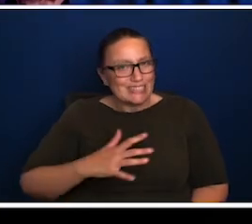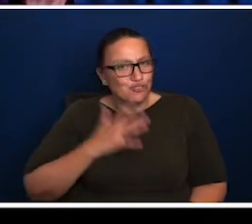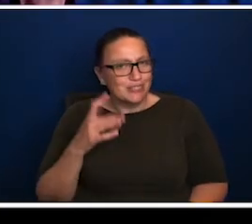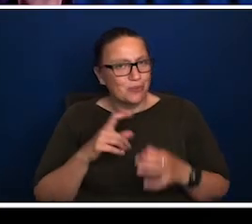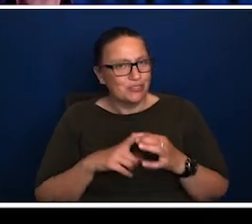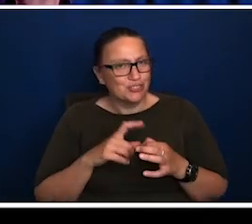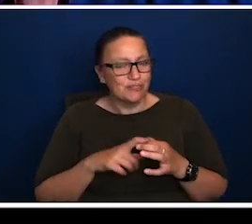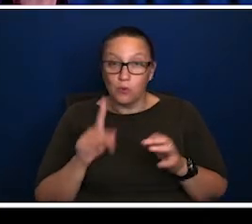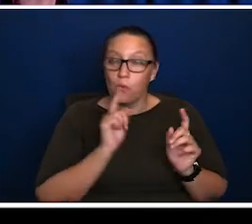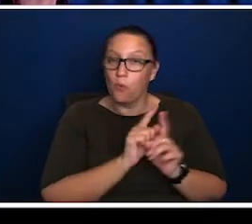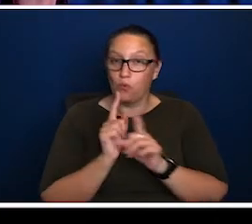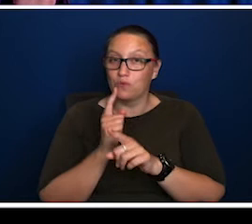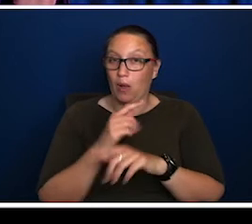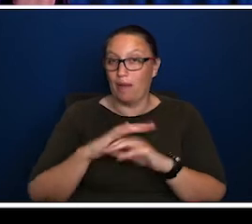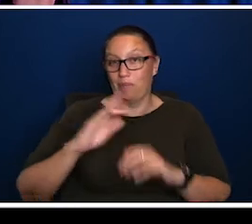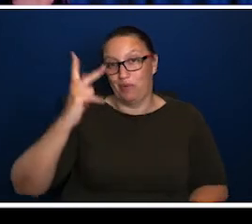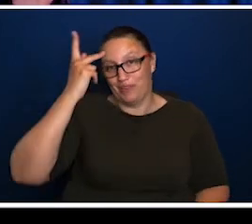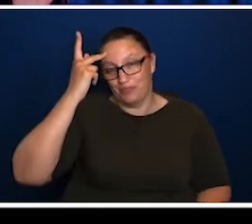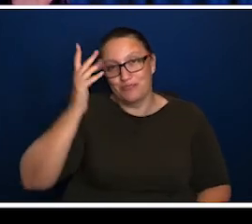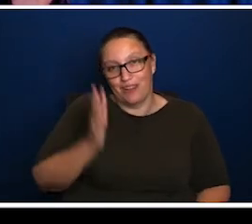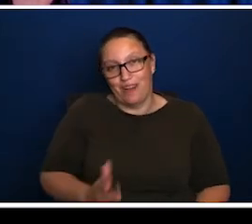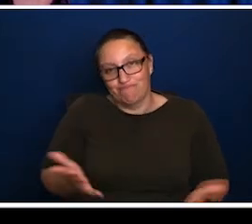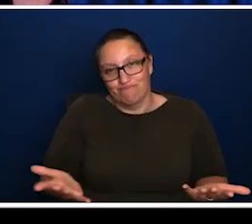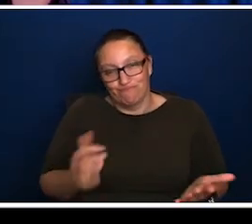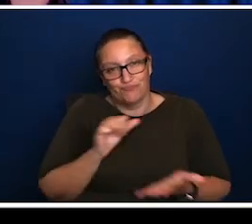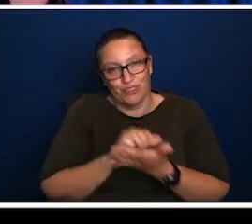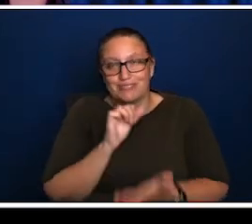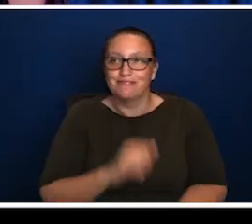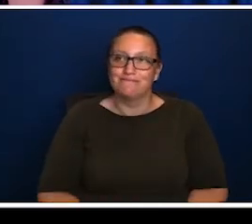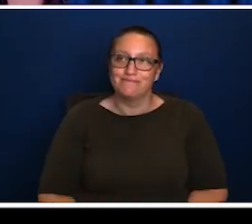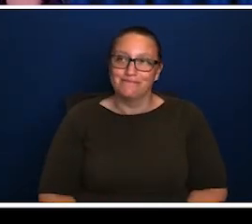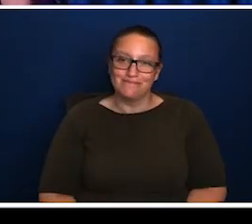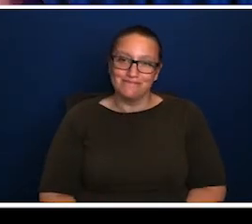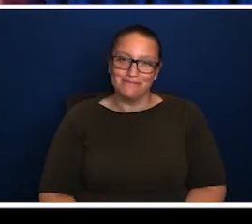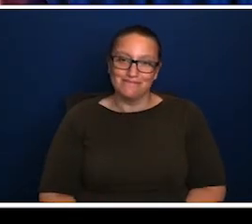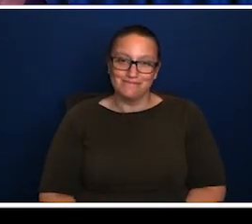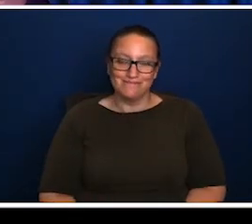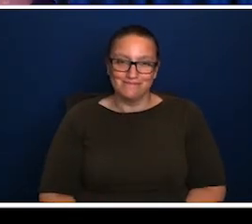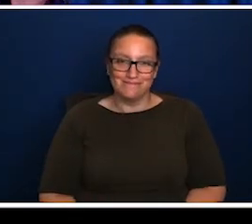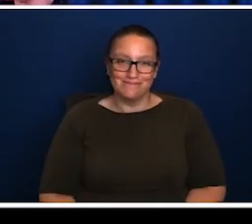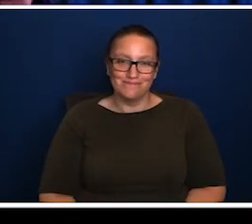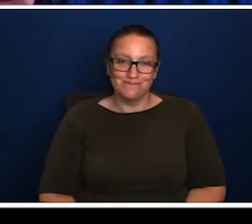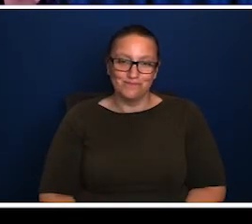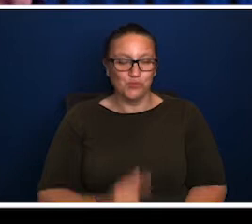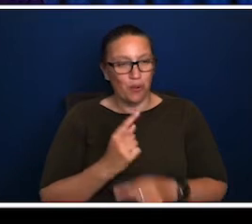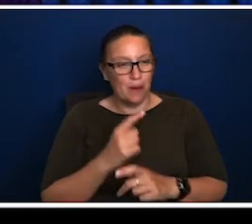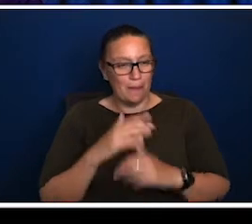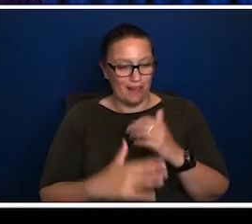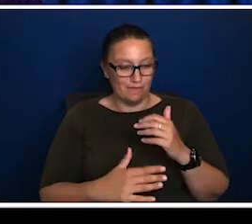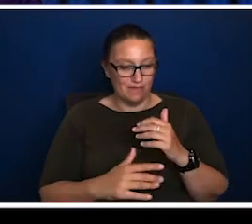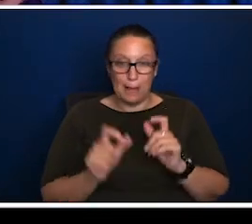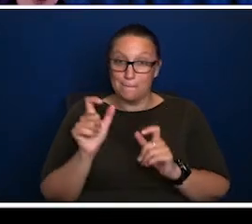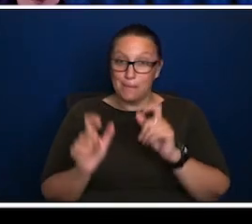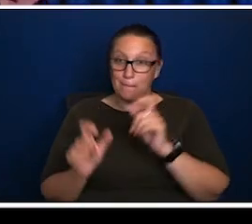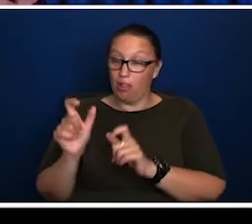the political side of it, um, which is a sort of set of human beings that look like